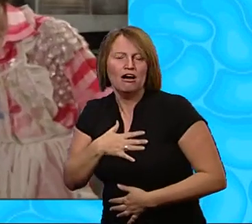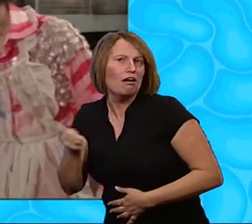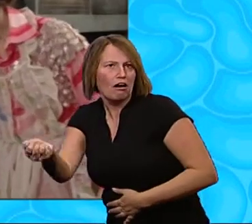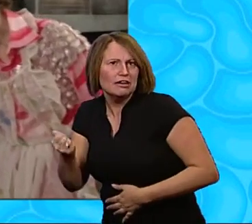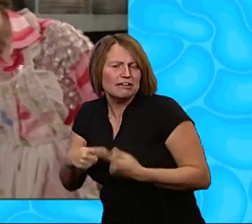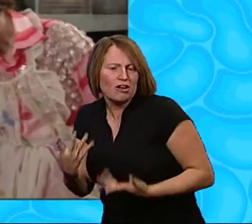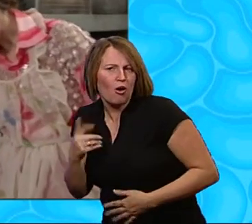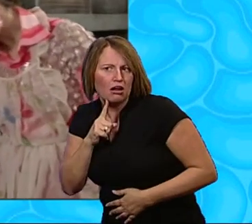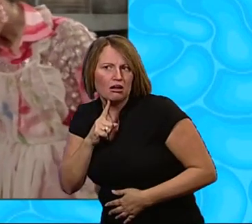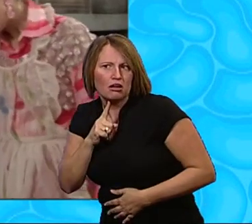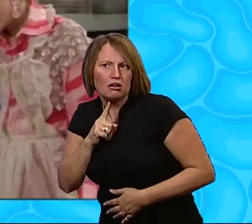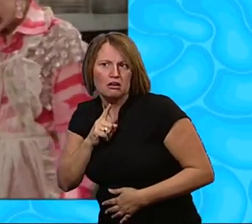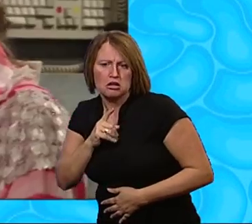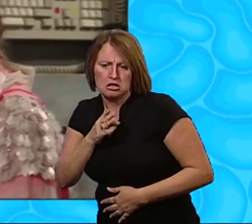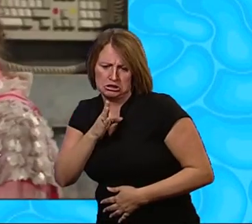Sad?